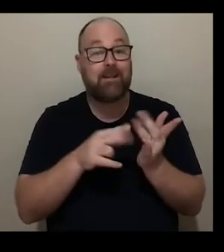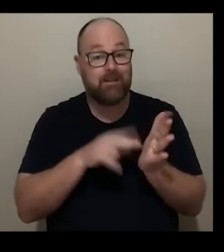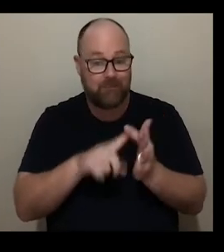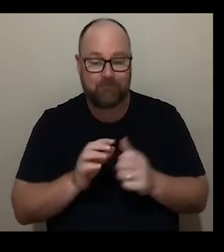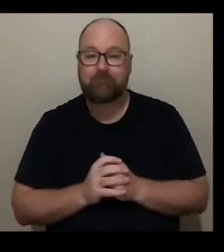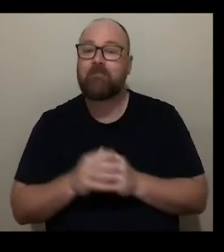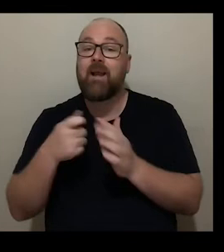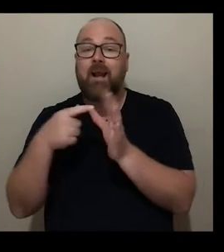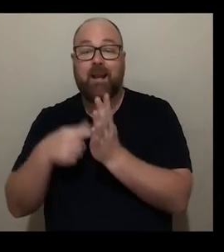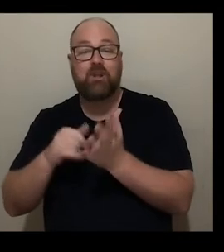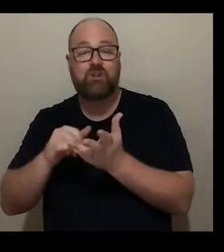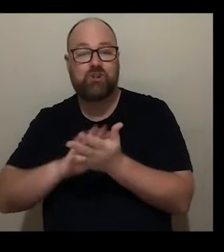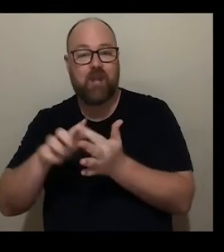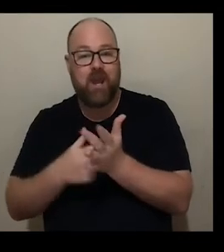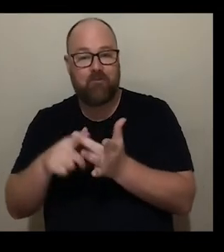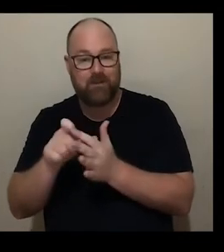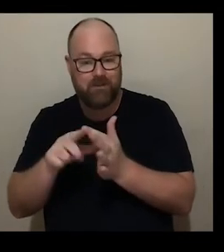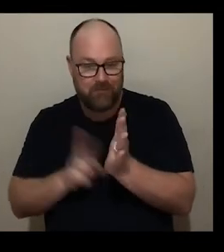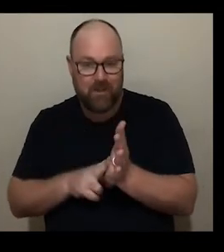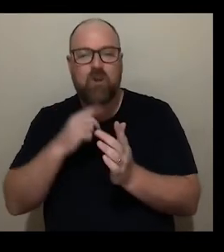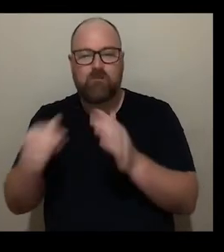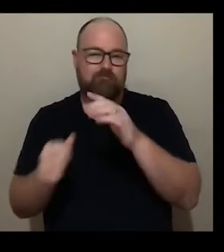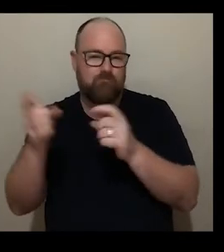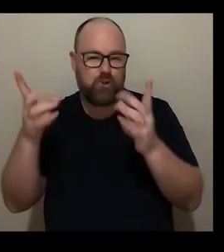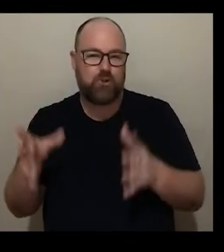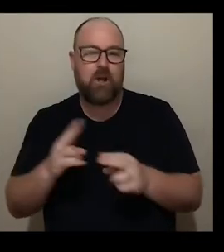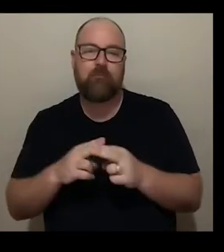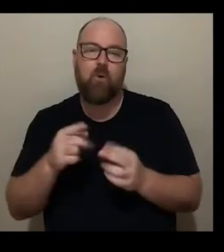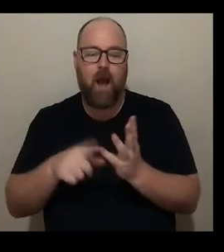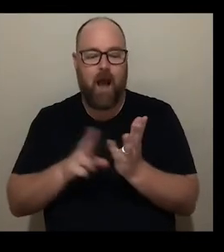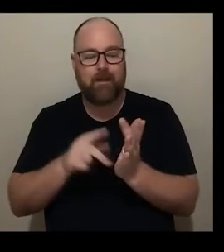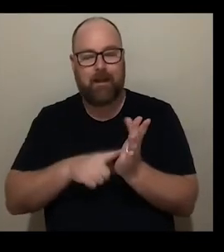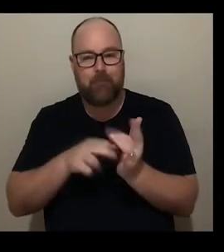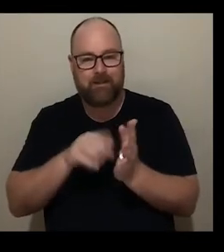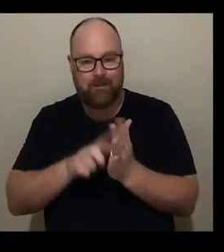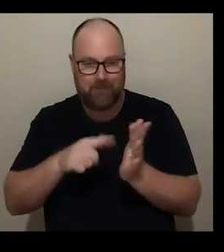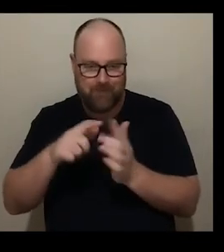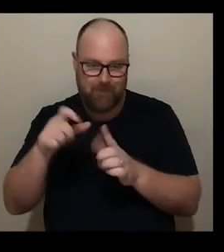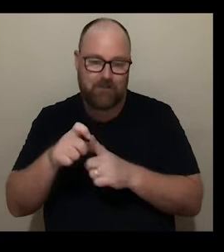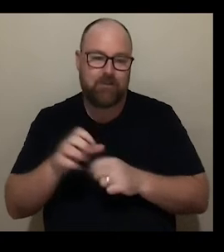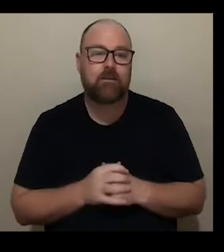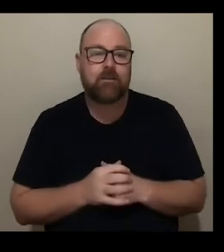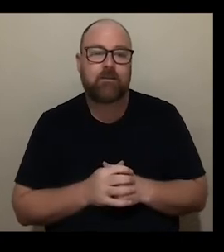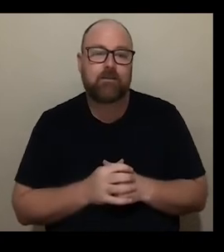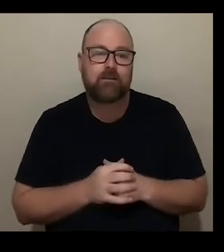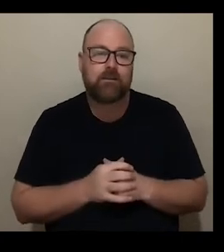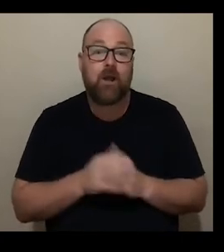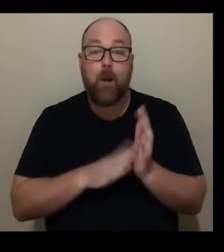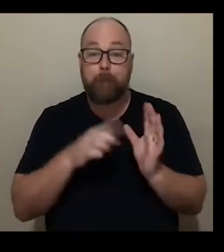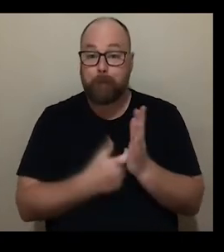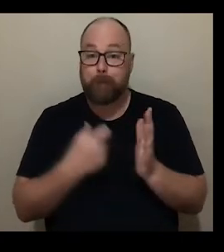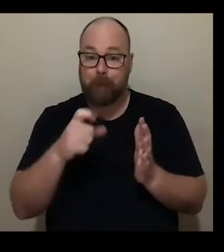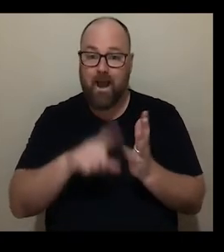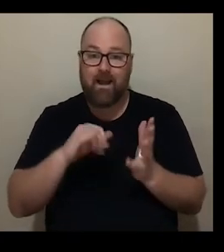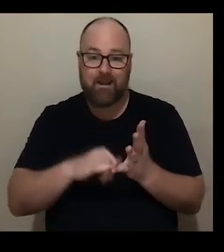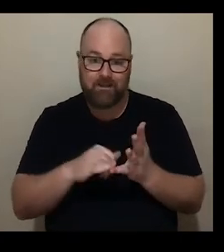Sheridan, Senior Producer of Unlimited, Susie Lark, Visual Artist and Photographer and Marcus